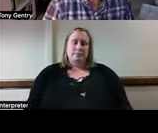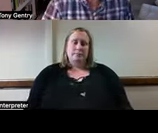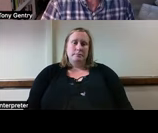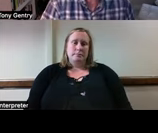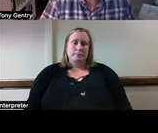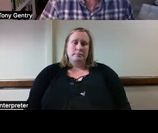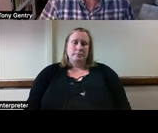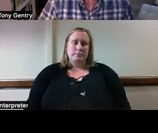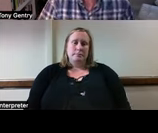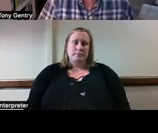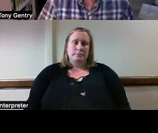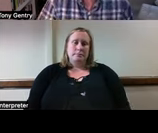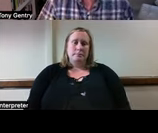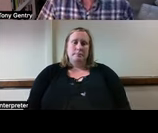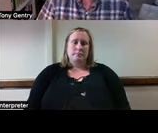it.